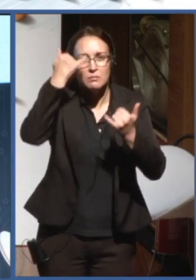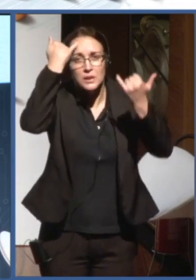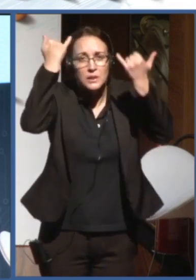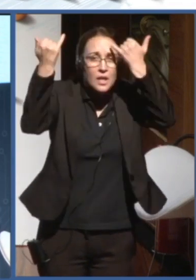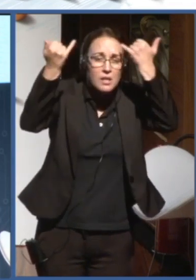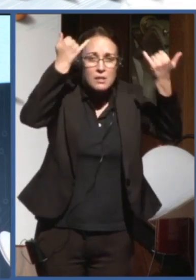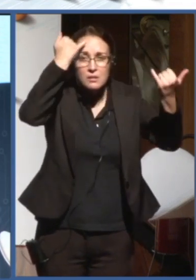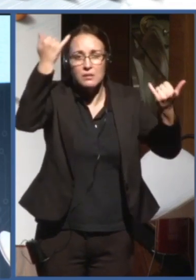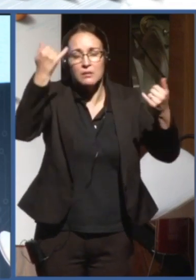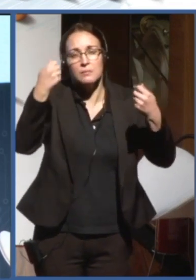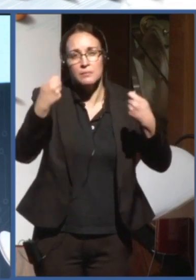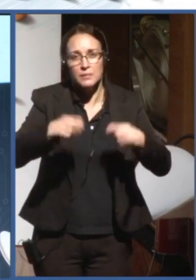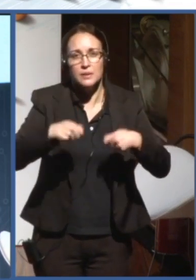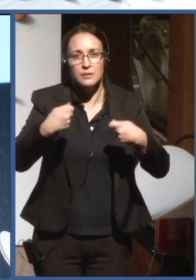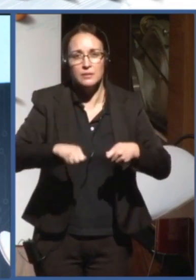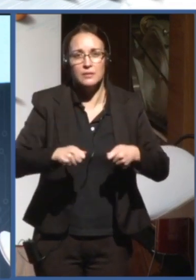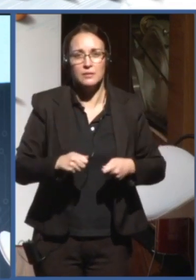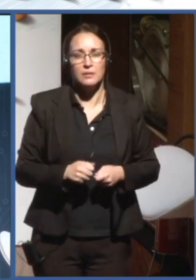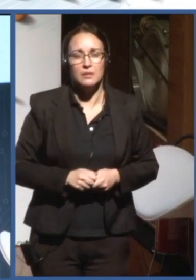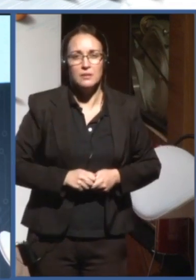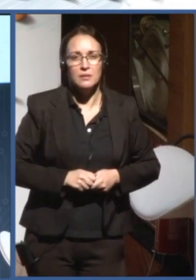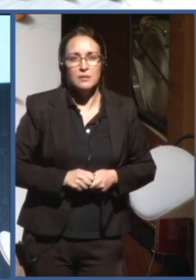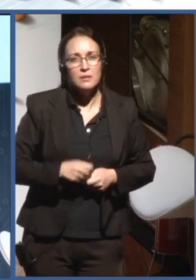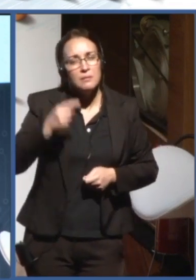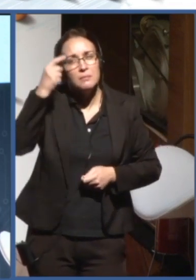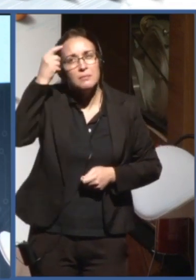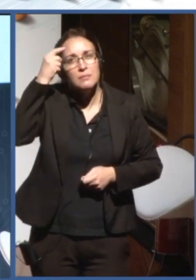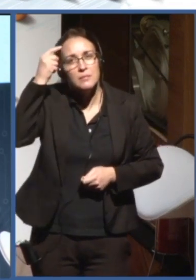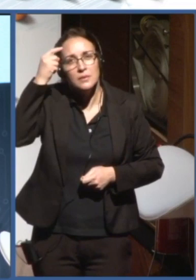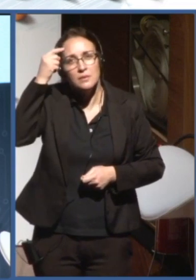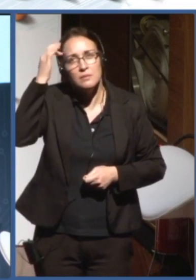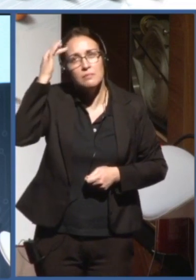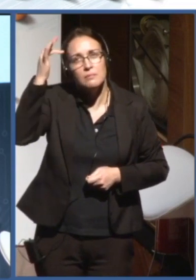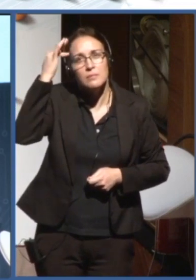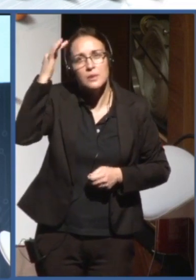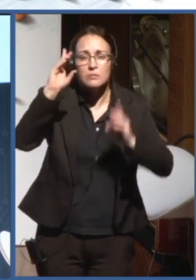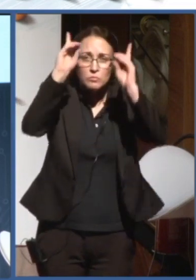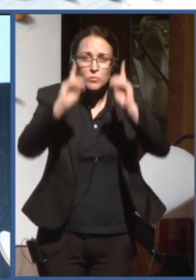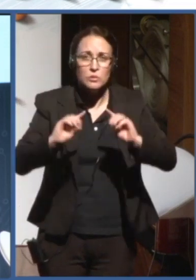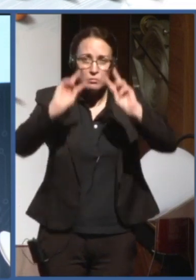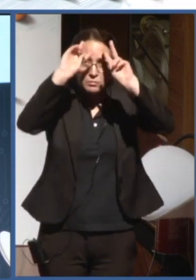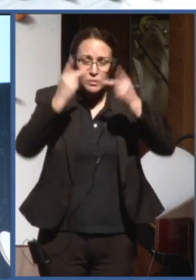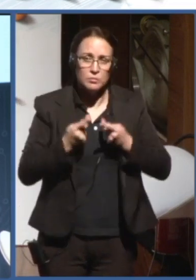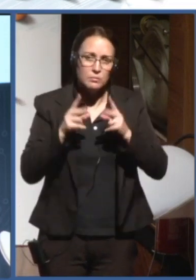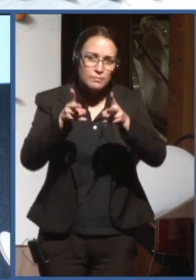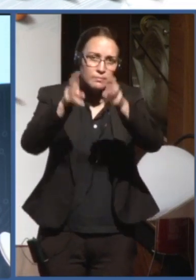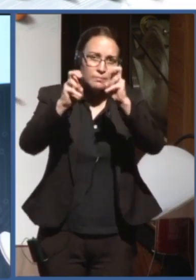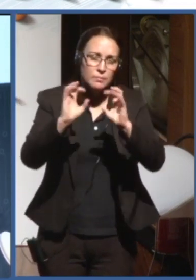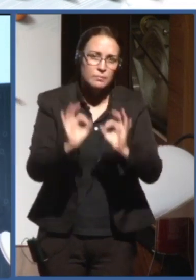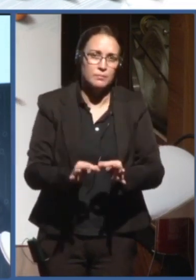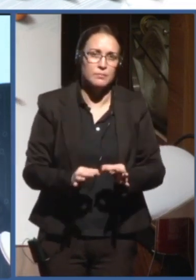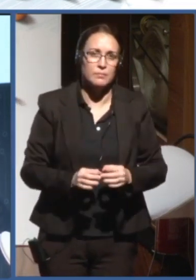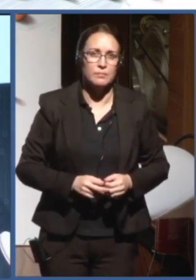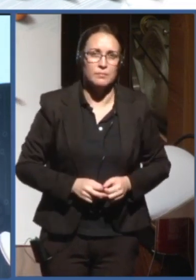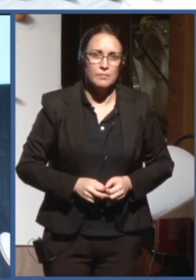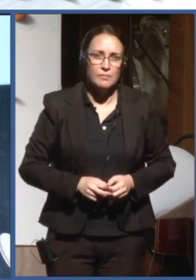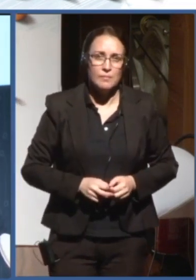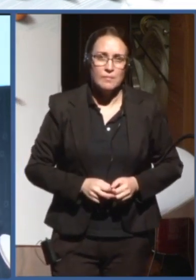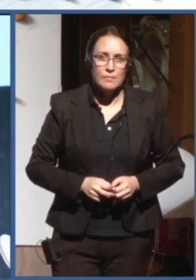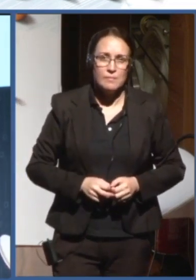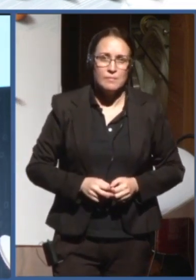rights perspective, these are the economic problems of addressing possible challenges or possible